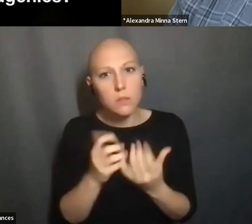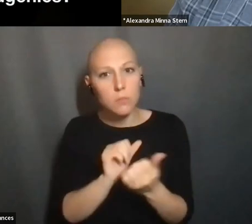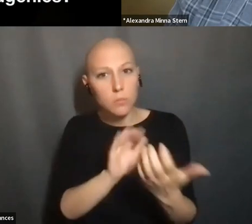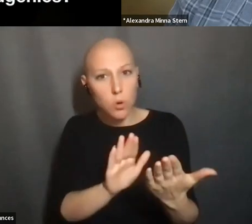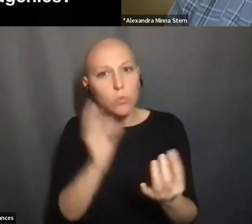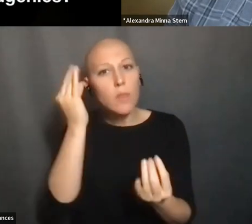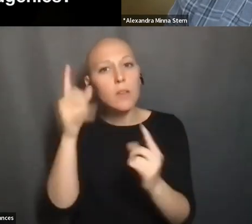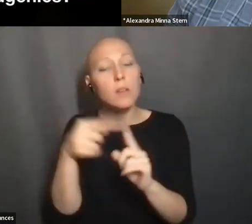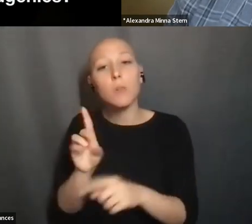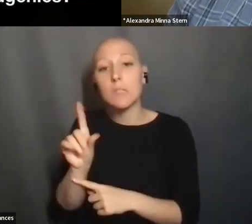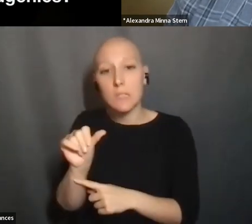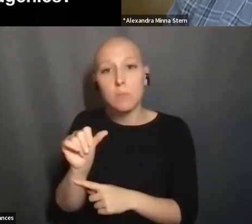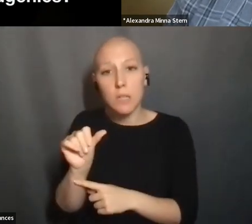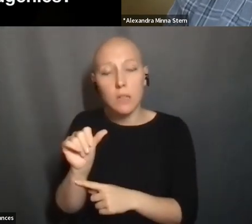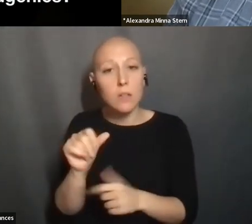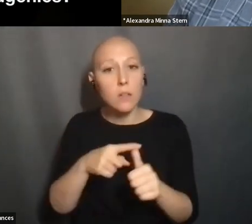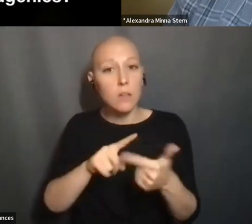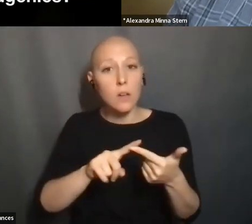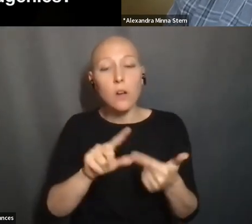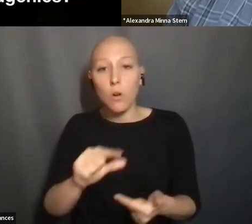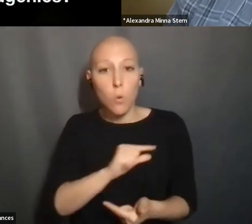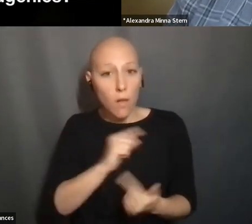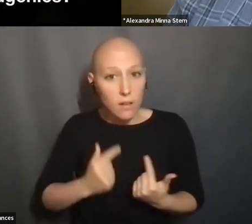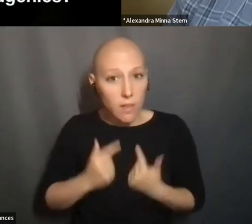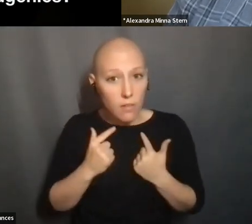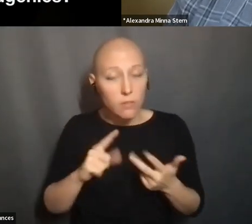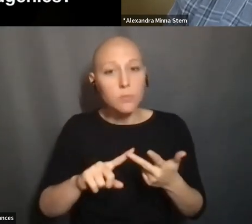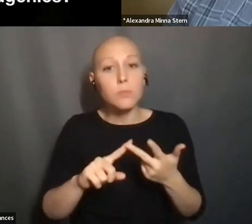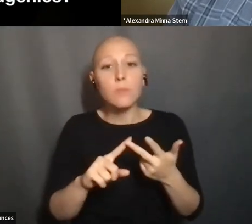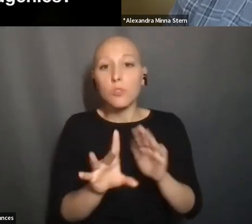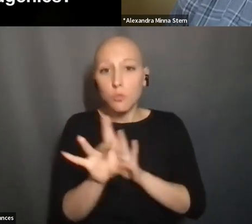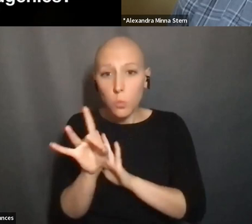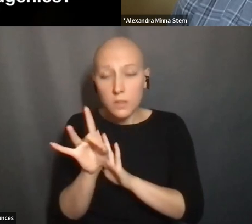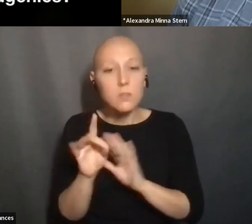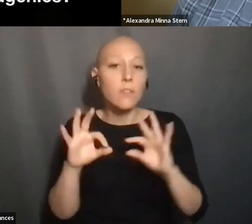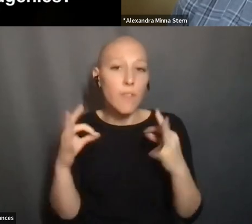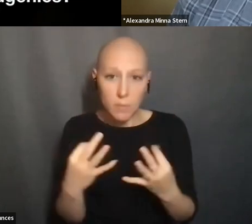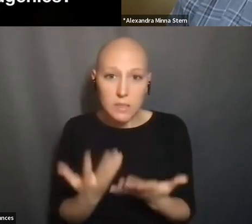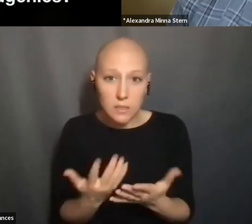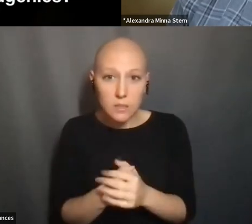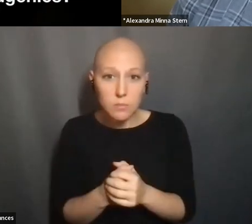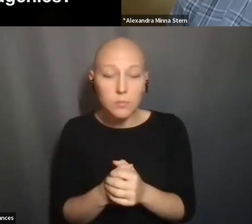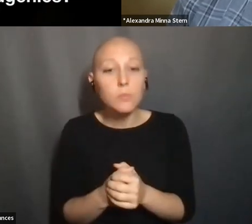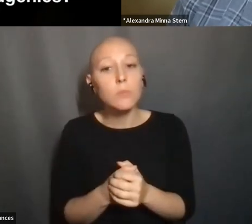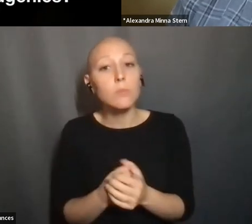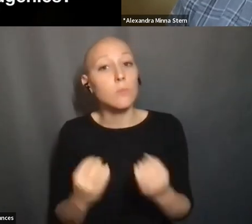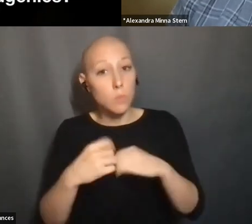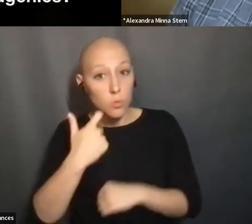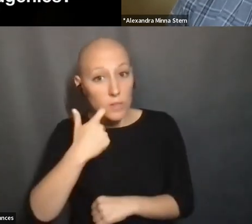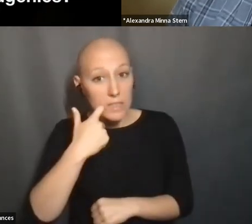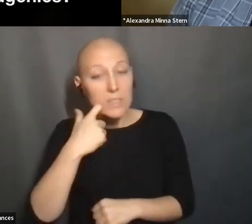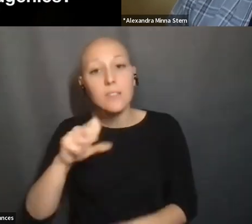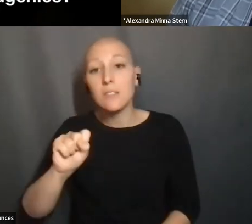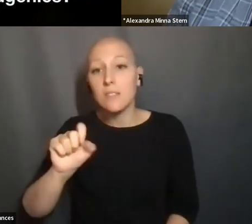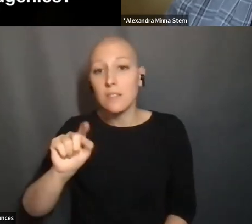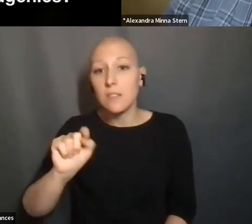DISABILITY, THE QUALITY OF LIFE, REPRODUCTIVE CHOICE, AND FAMILIES. AND MORE RECENTLY, THE STANFORD PROGRAM